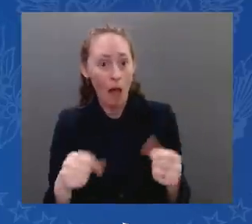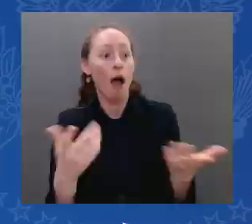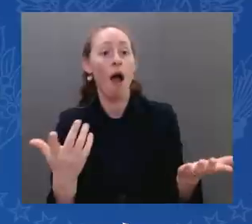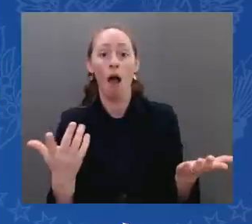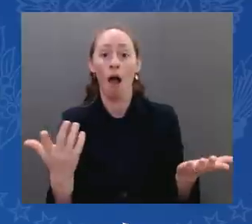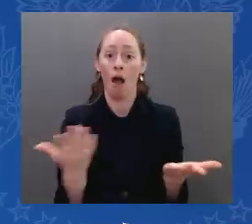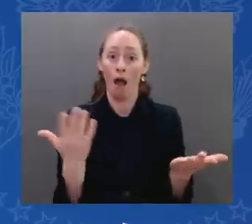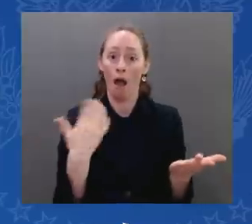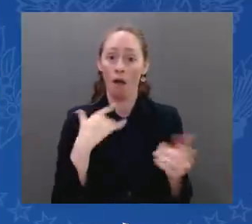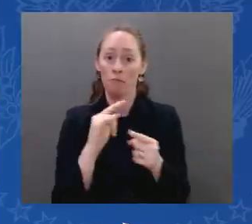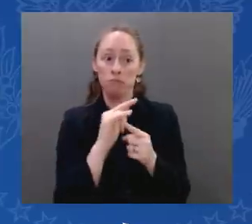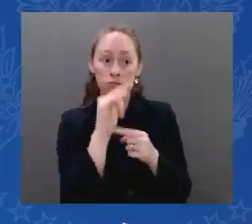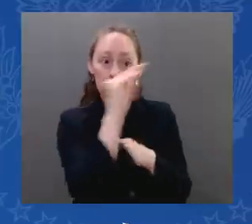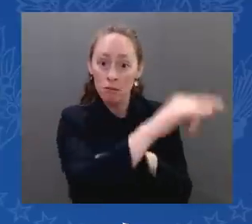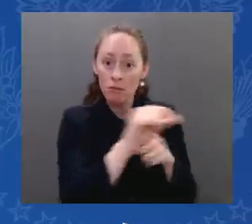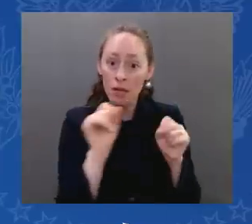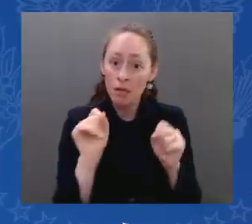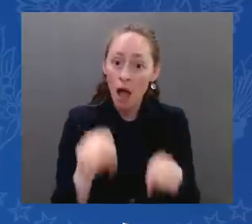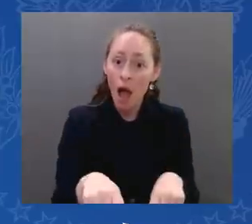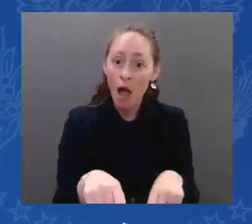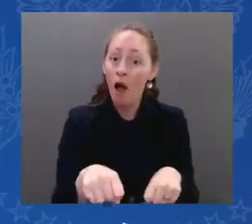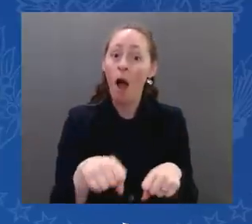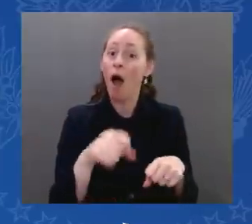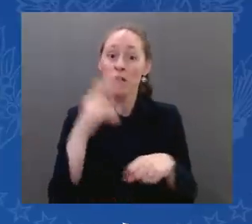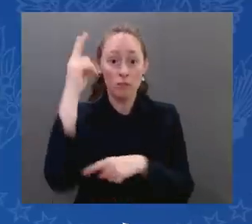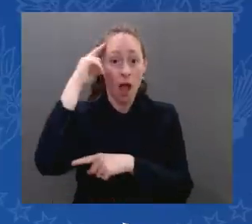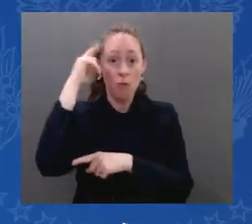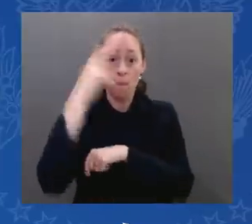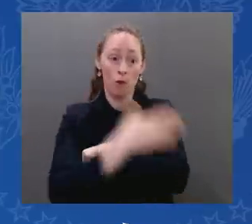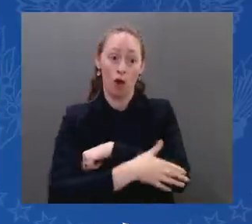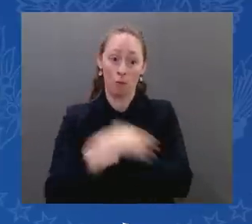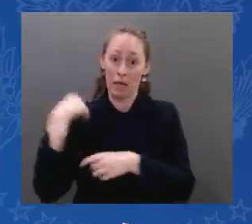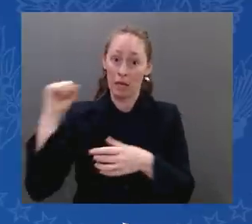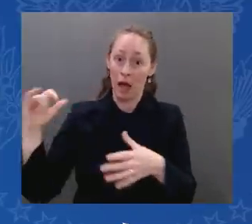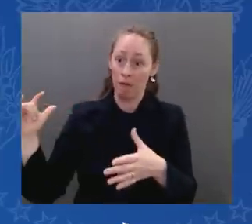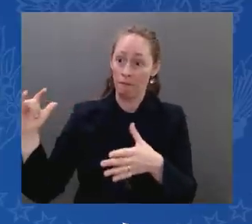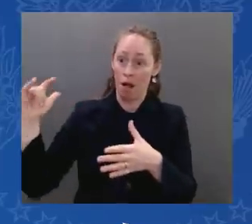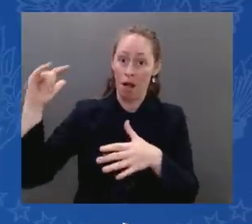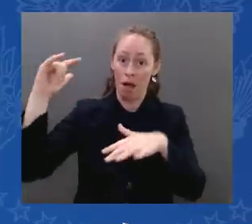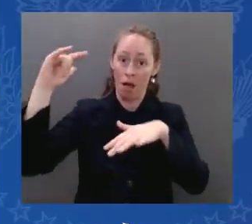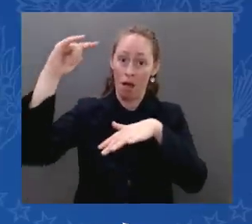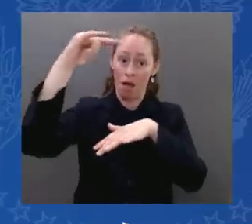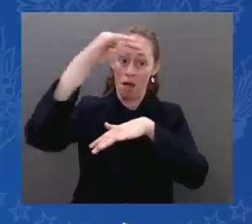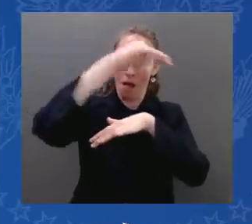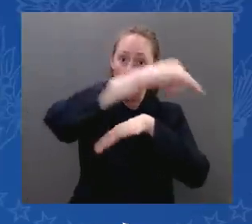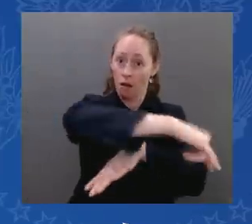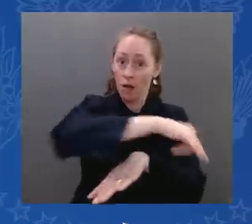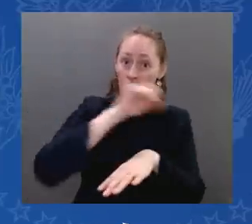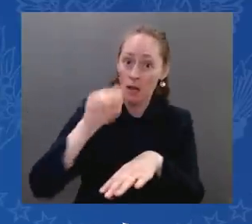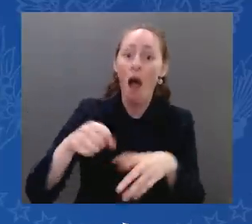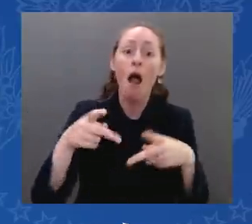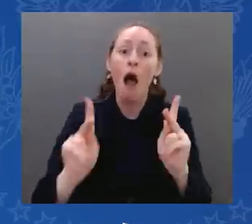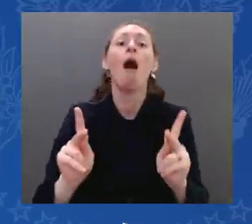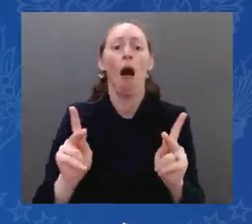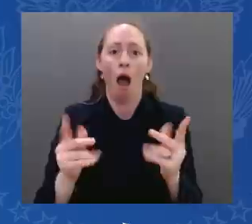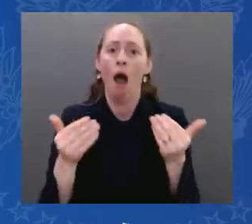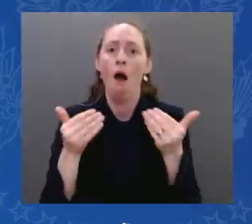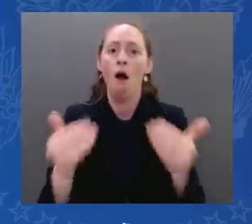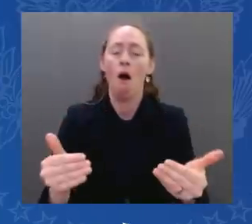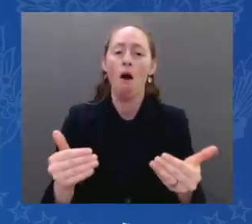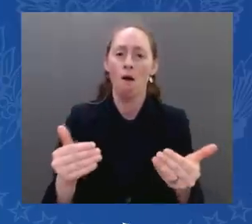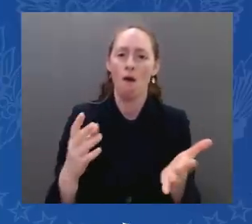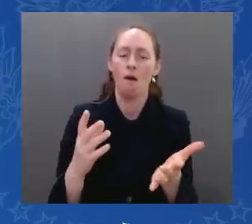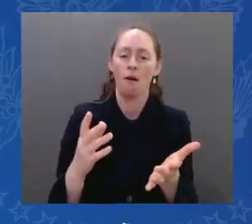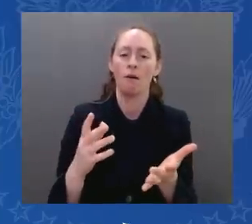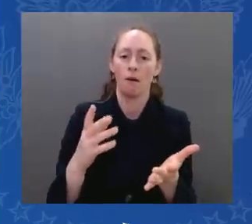there will be a finalization of the issues over there, I will let the President finalize this when he's in